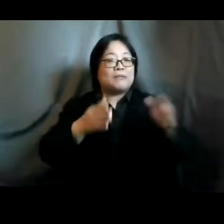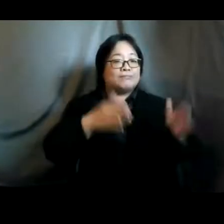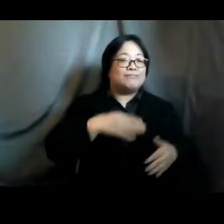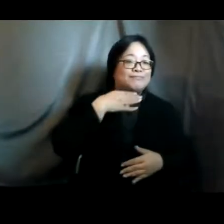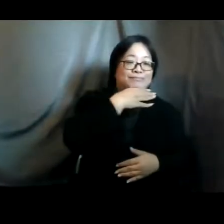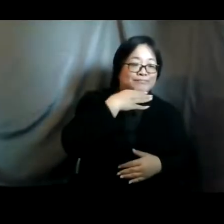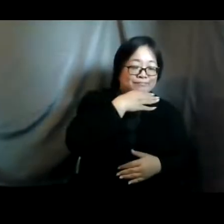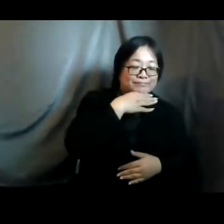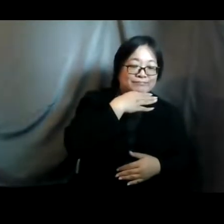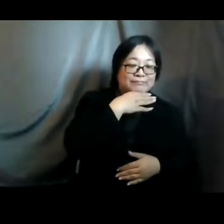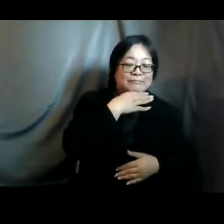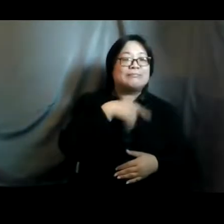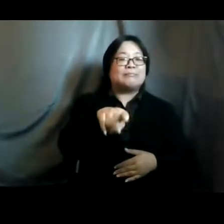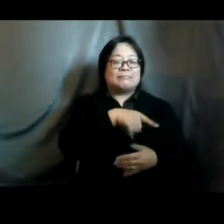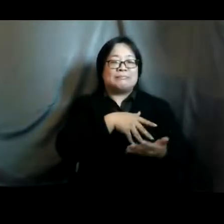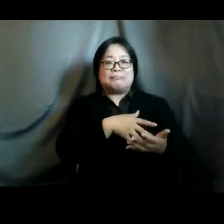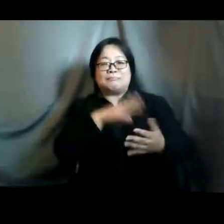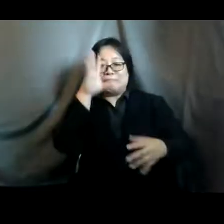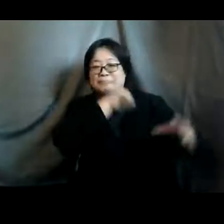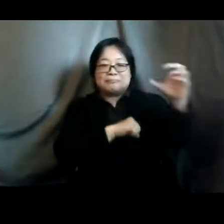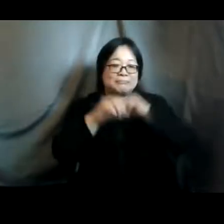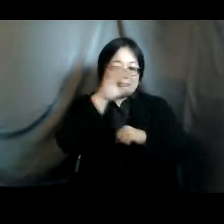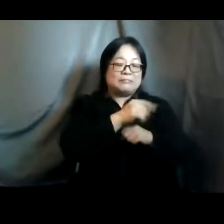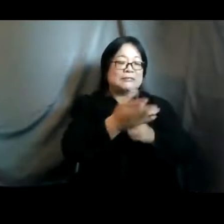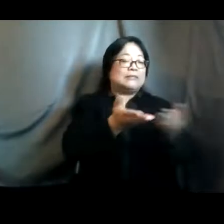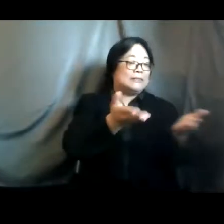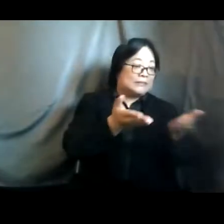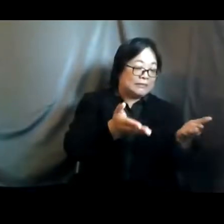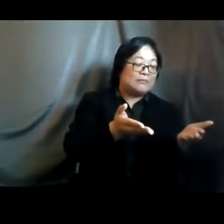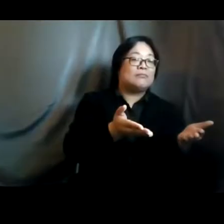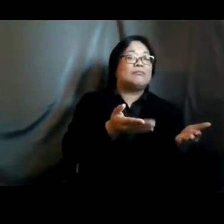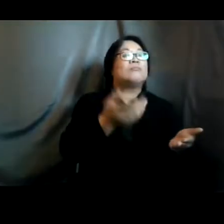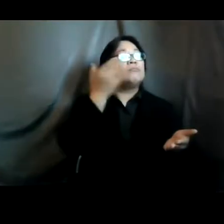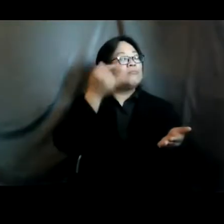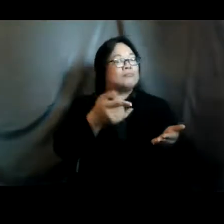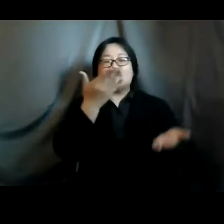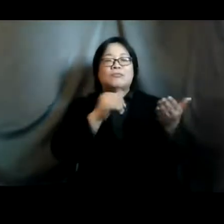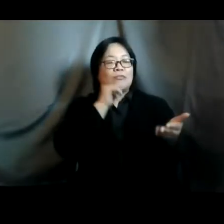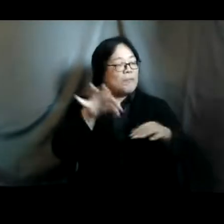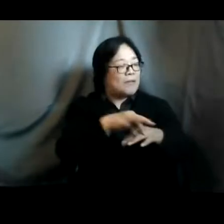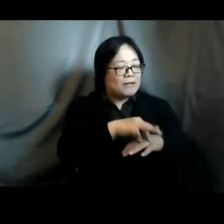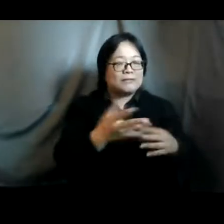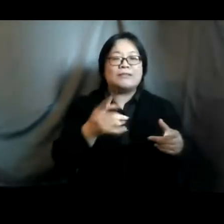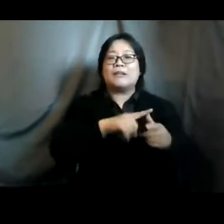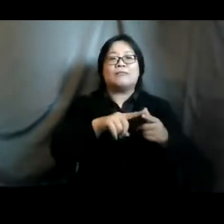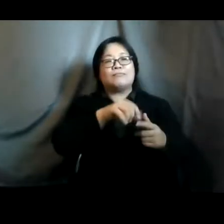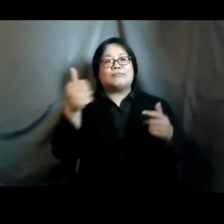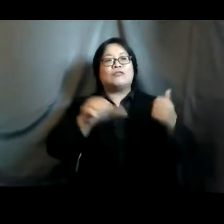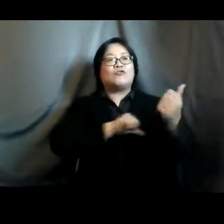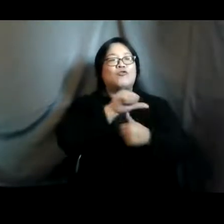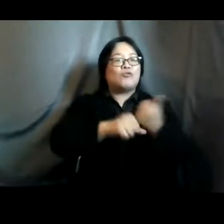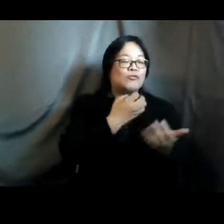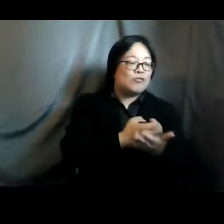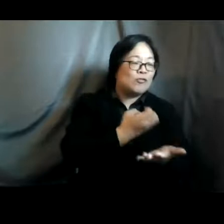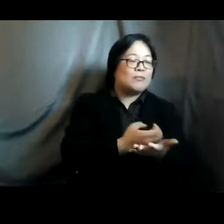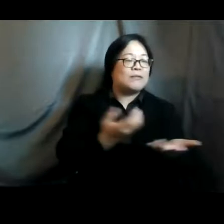are vulnerable and marginalized from those services due to either their marital status or the other socioeconomic factors right